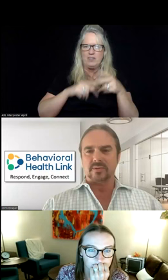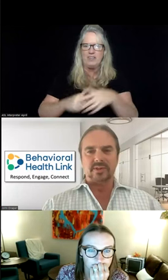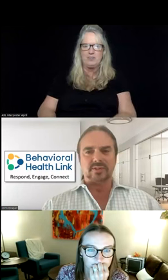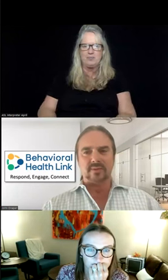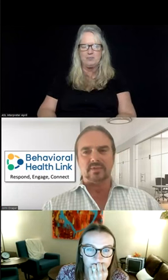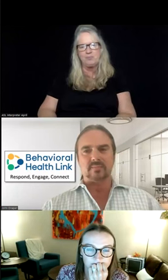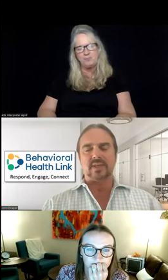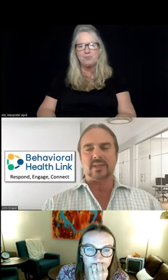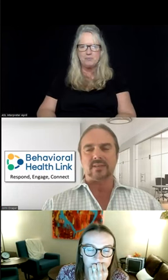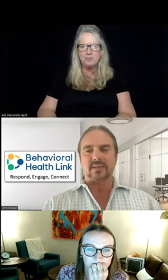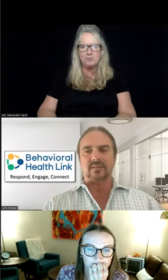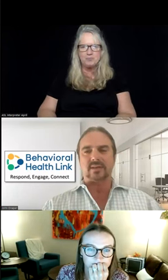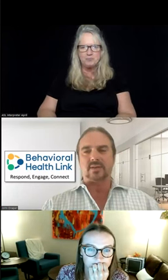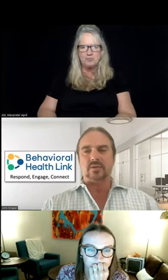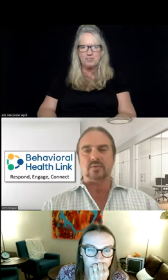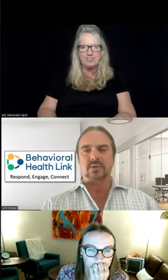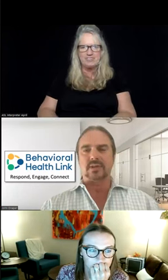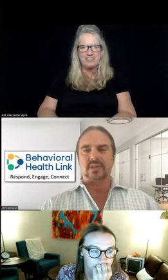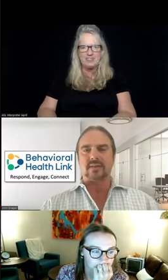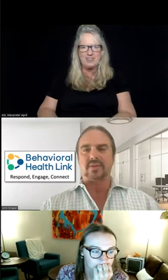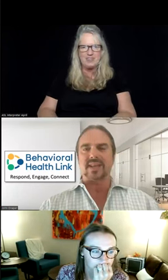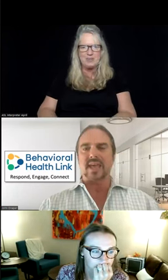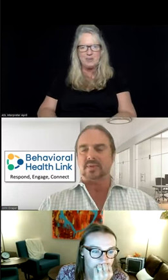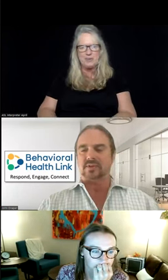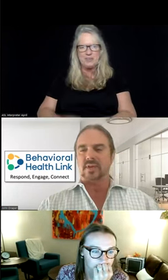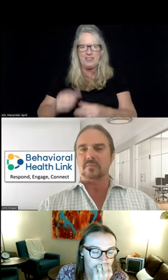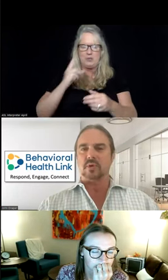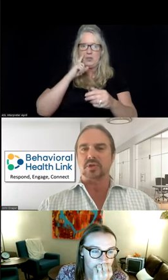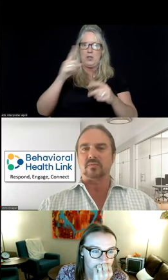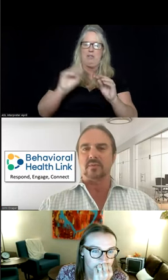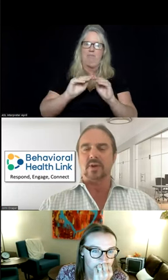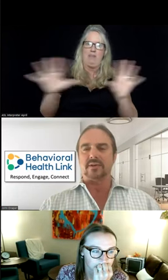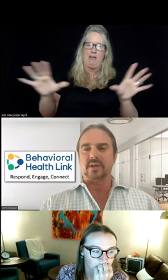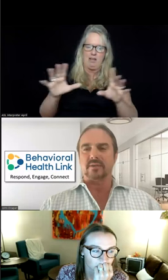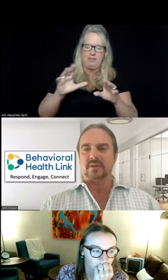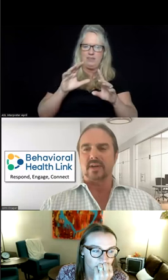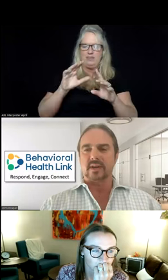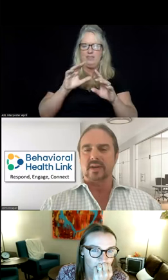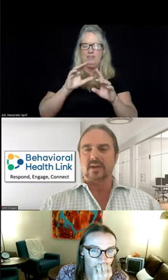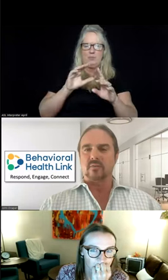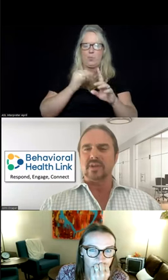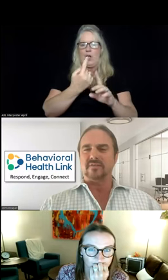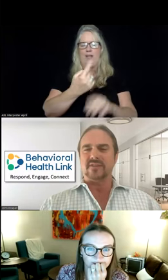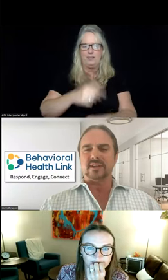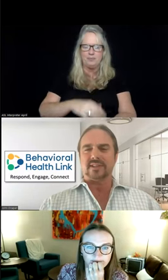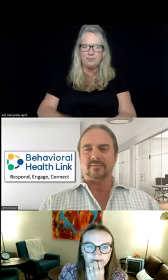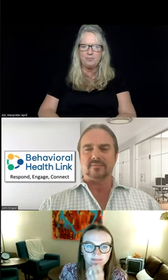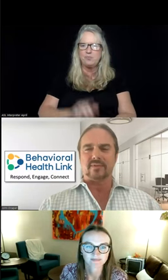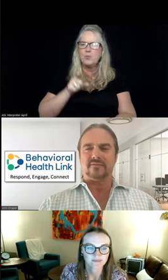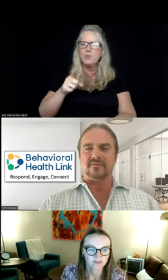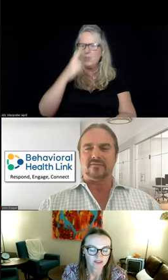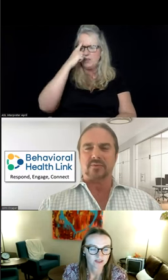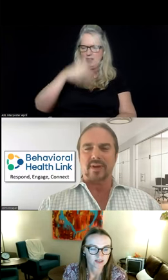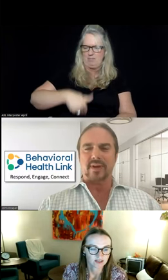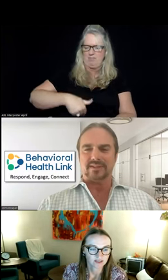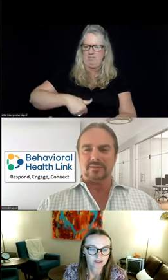So there doesn't seem to be a huge, any kind of unanimous push in one way or another. What are you feeling? What